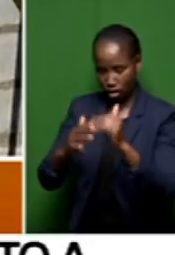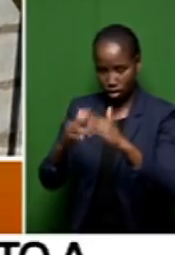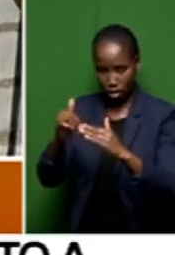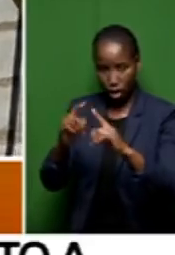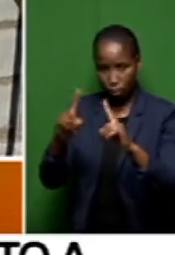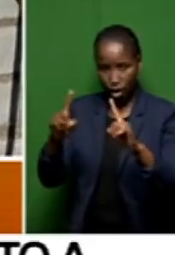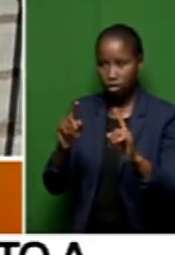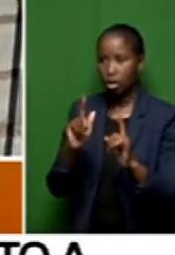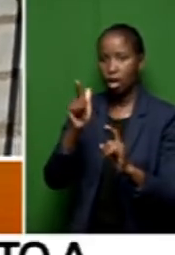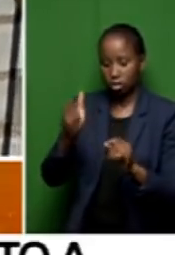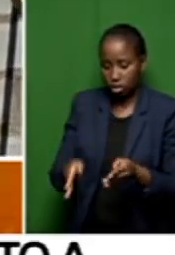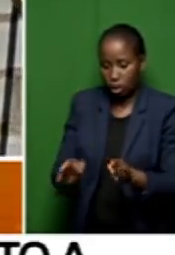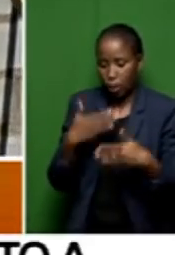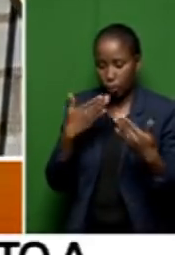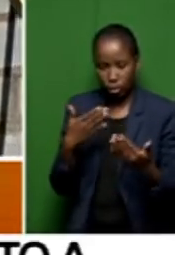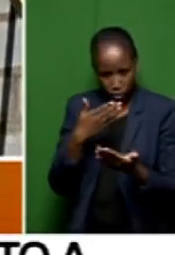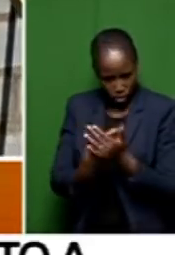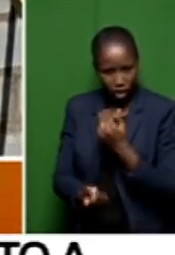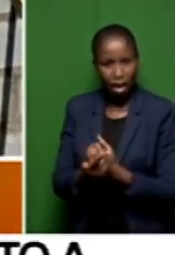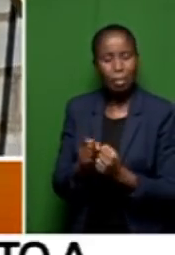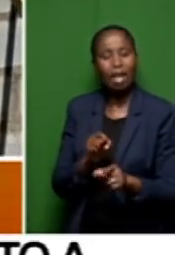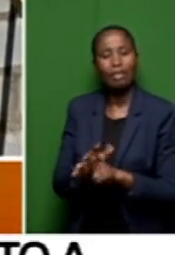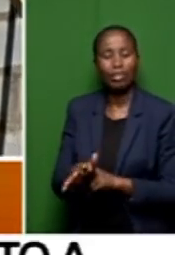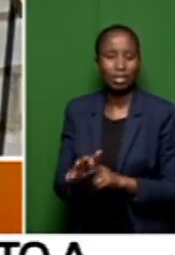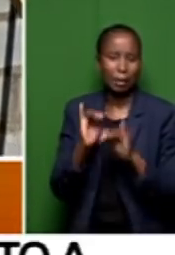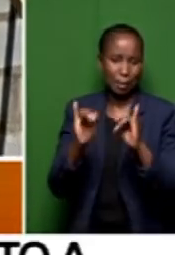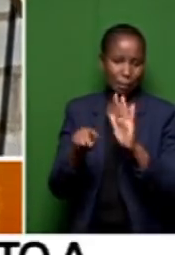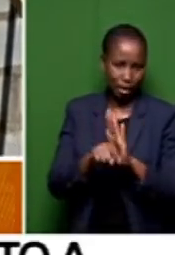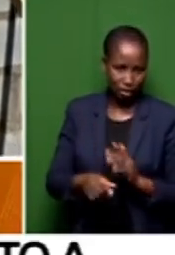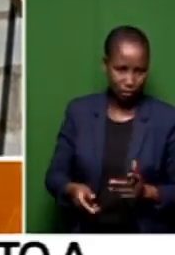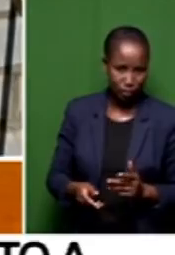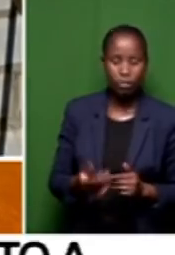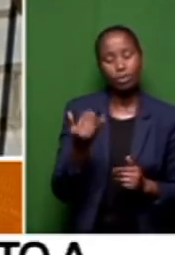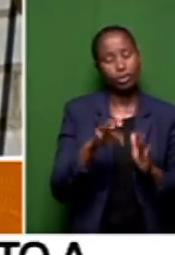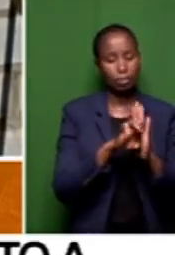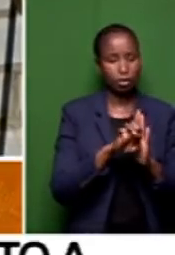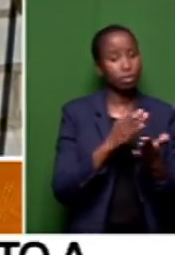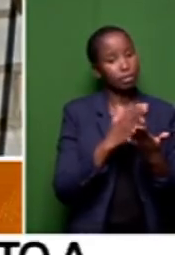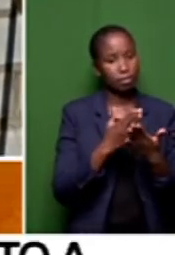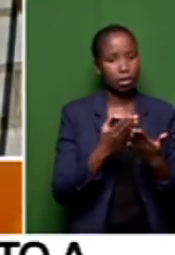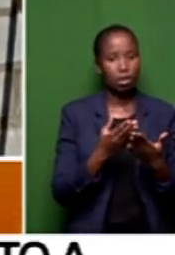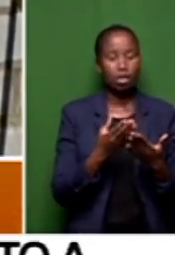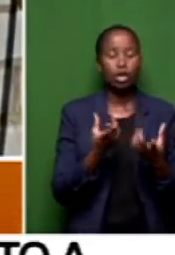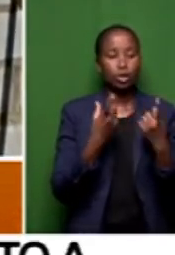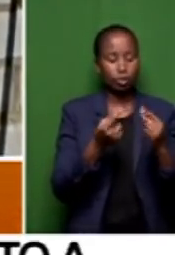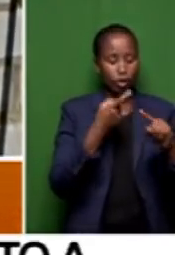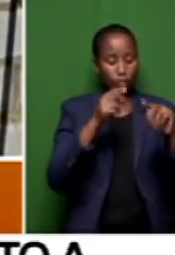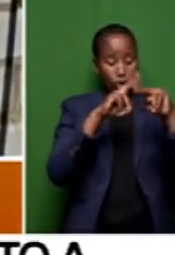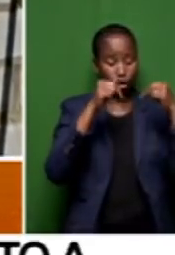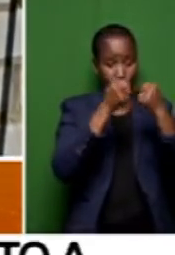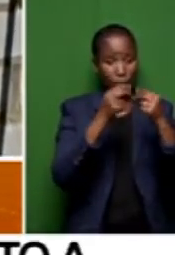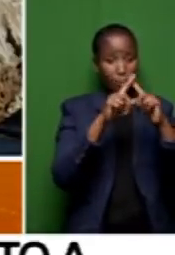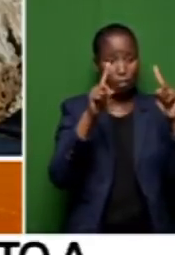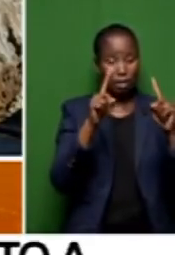affected. If, instance, because some of the competencies belong to national, but the issue of